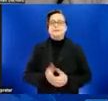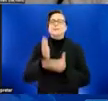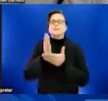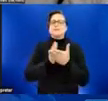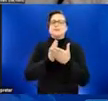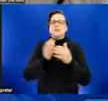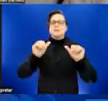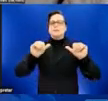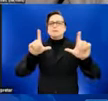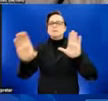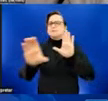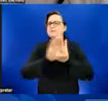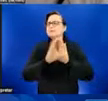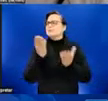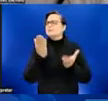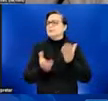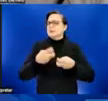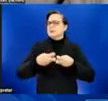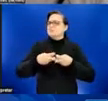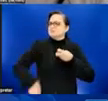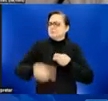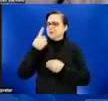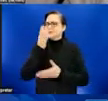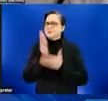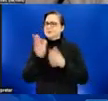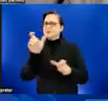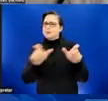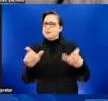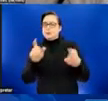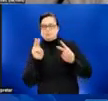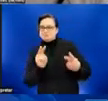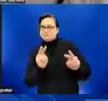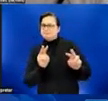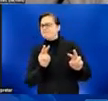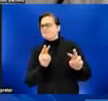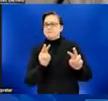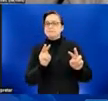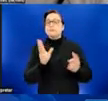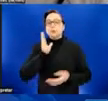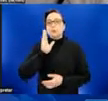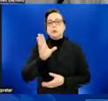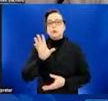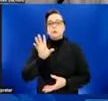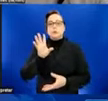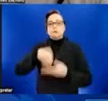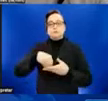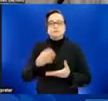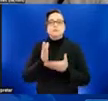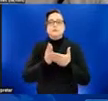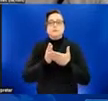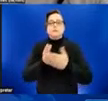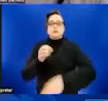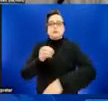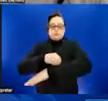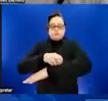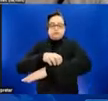that may be difficult for some people to view. These images will include some close-up pictures of monkeypox